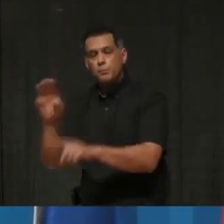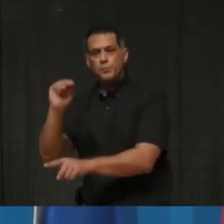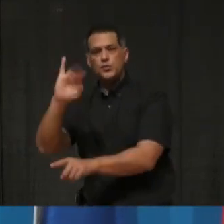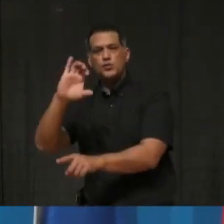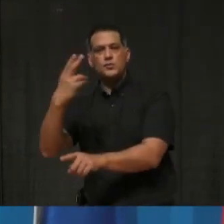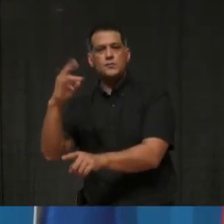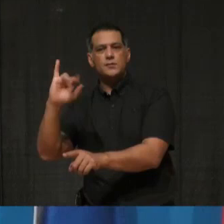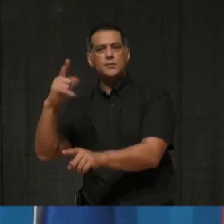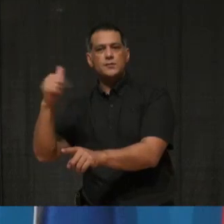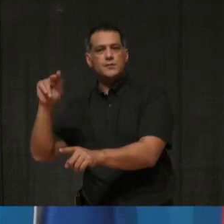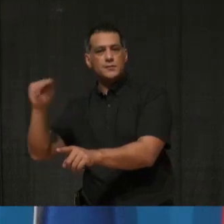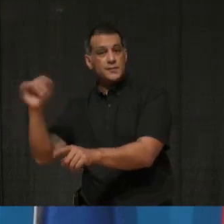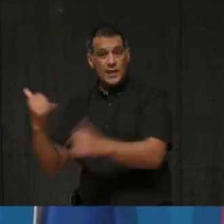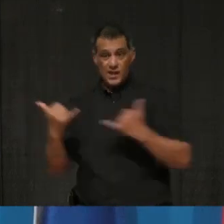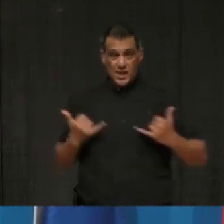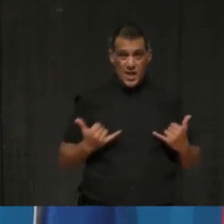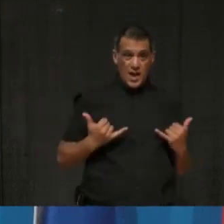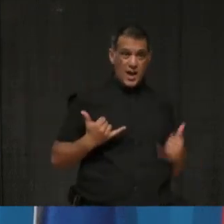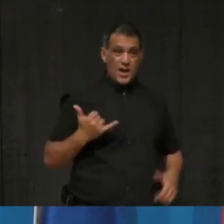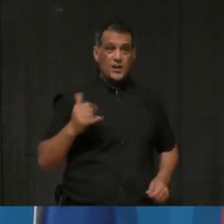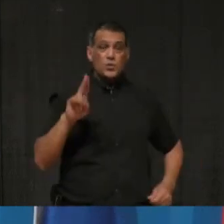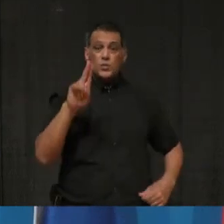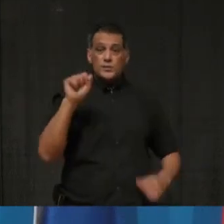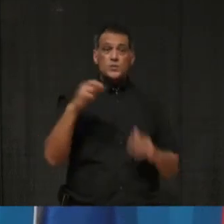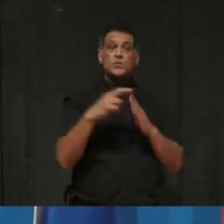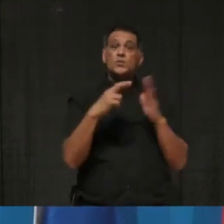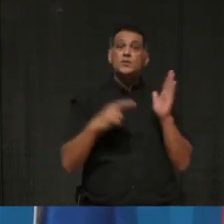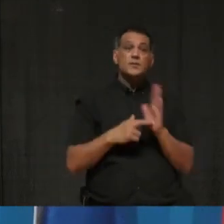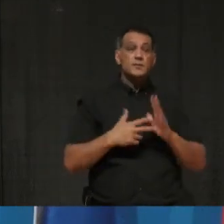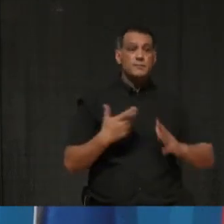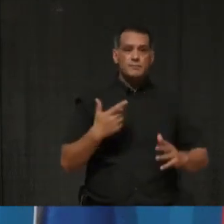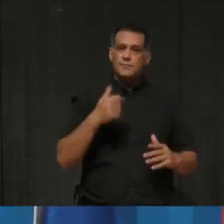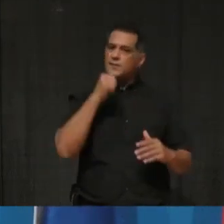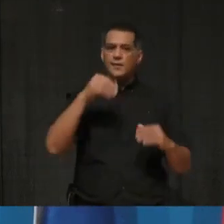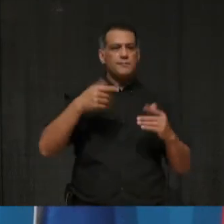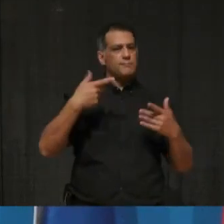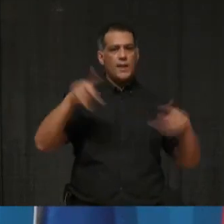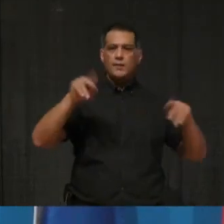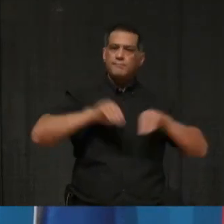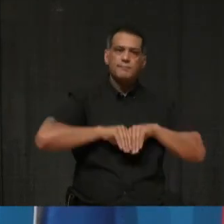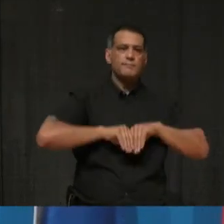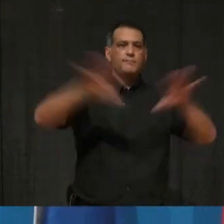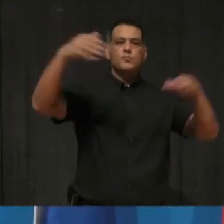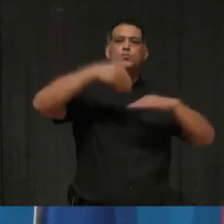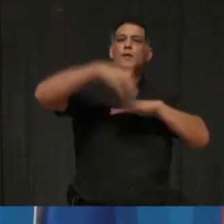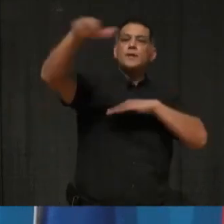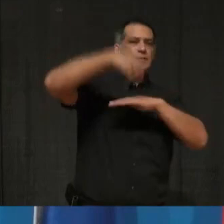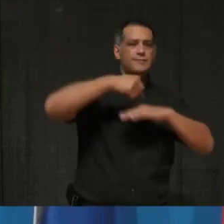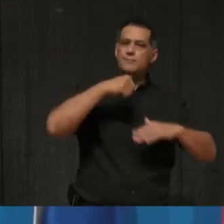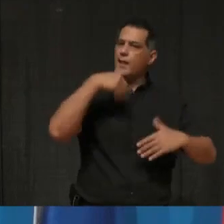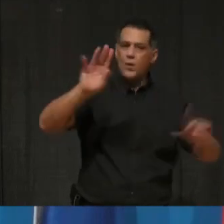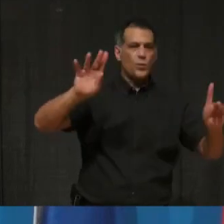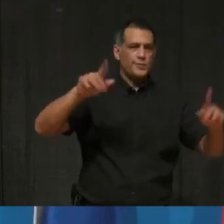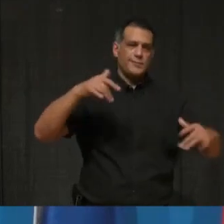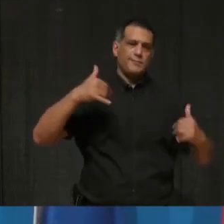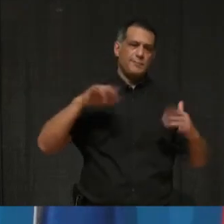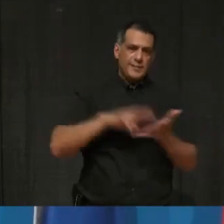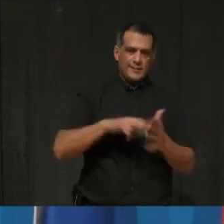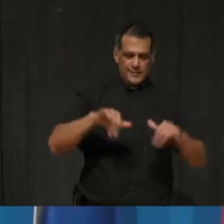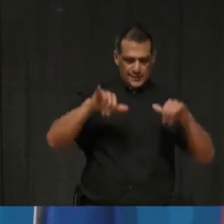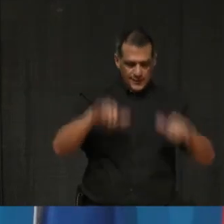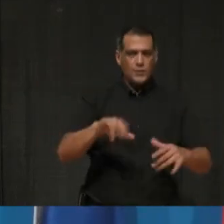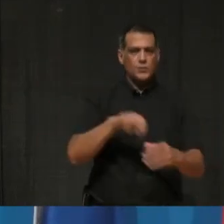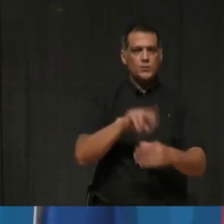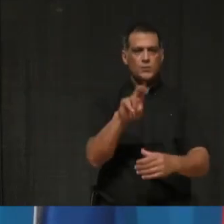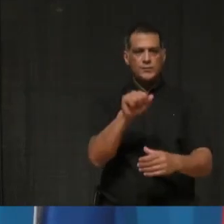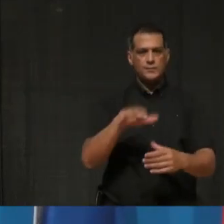current time, uh, regulations do not permit export, uh, of vaccine, uh, to, uh, Canada or outside of the United States. Um,